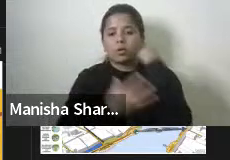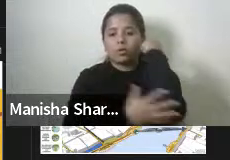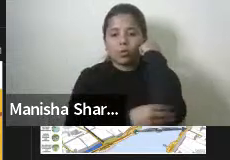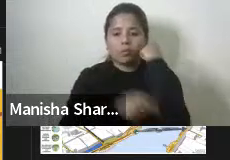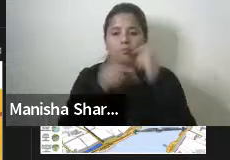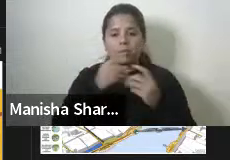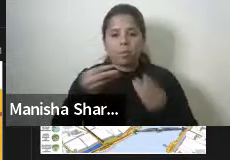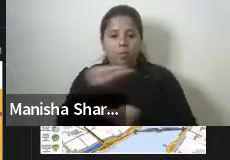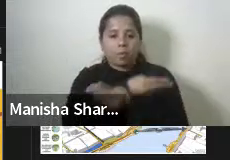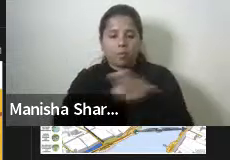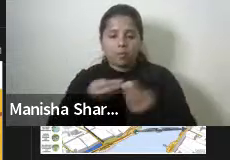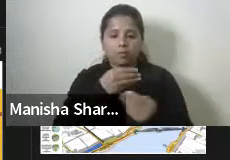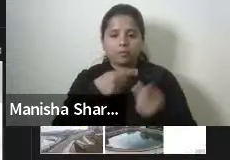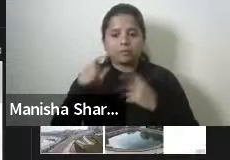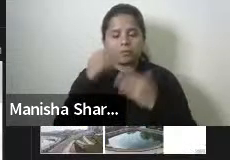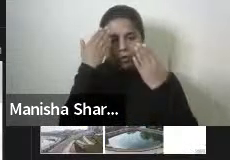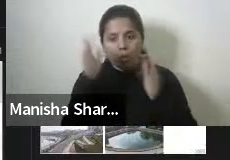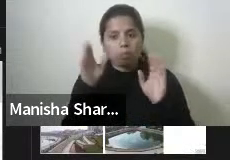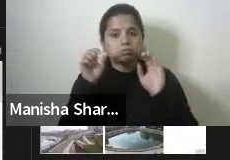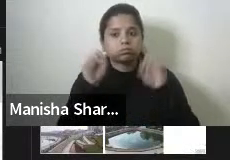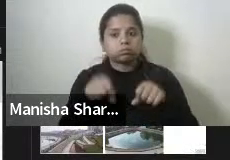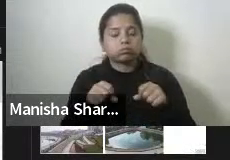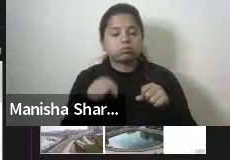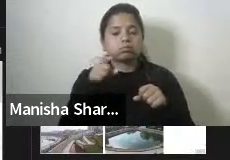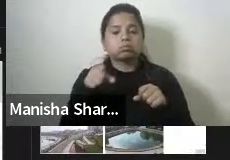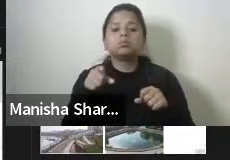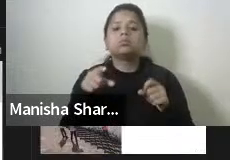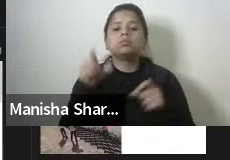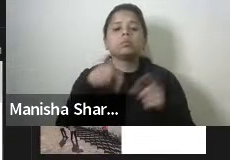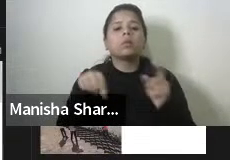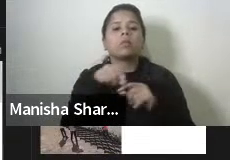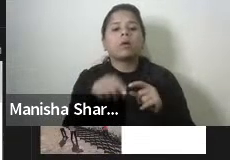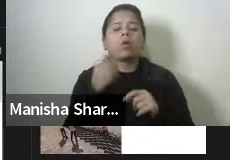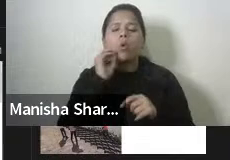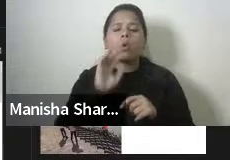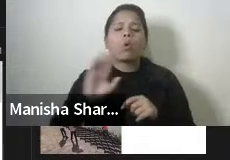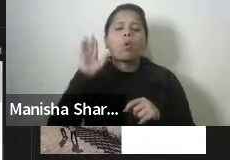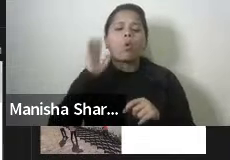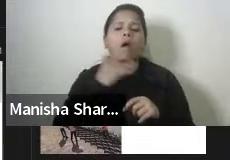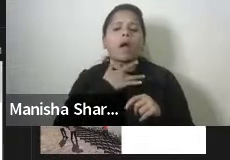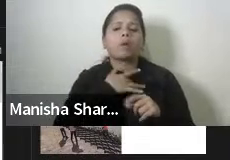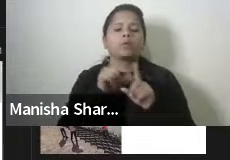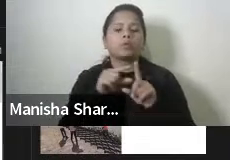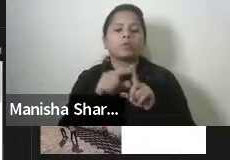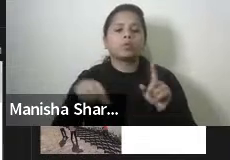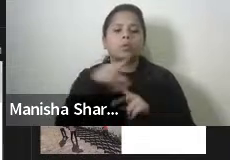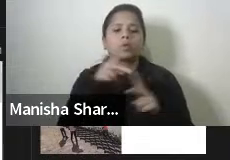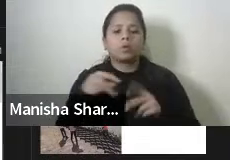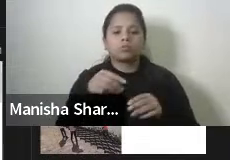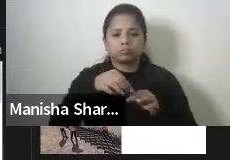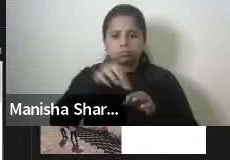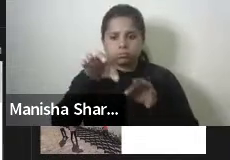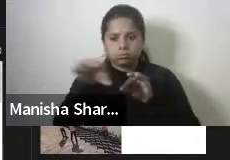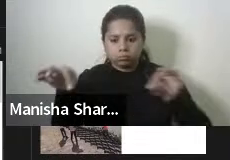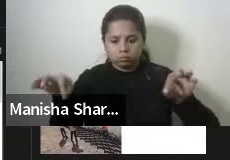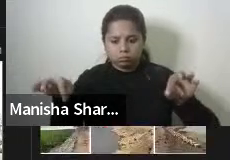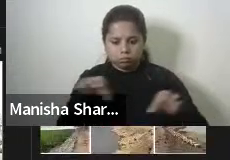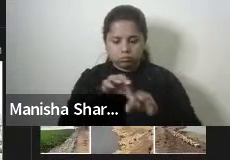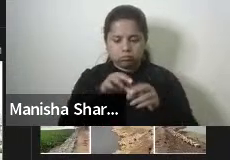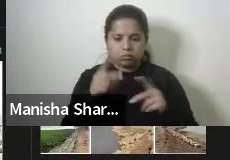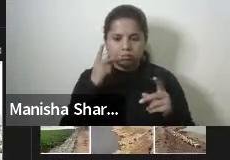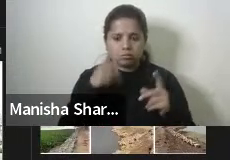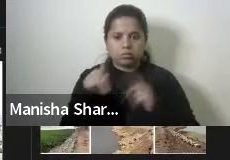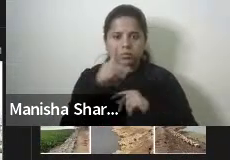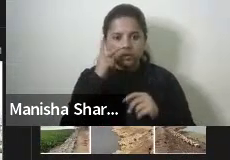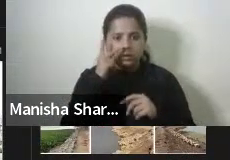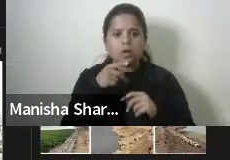which will, uh, kind of open up and then, uh, and the conventional way of doing, uh, hard edges. mean, giving way to, uh, if we could do